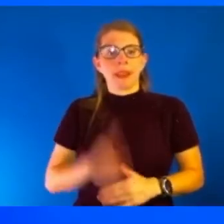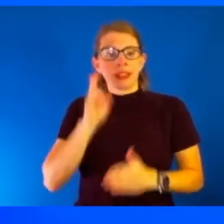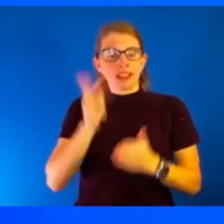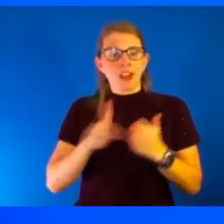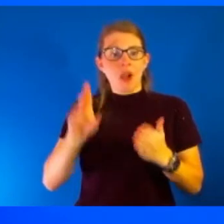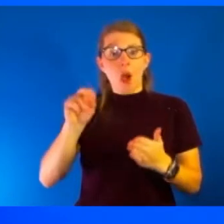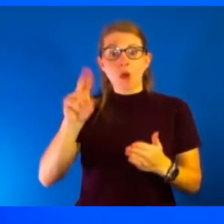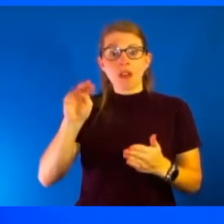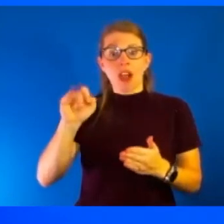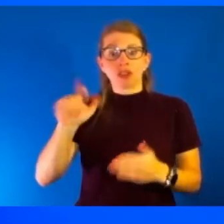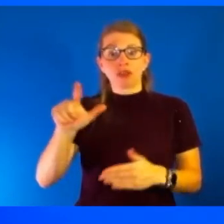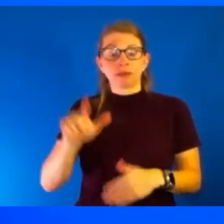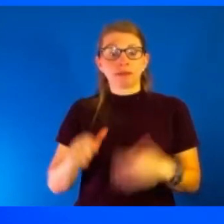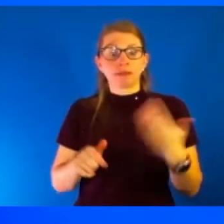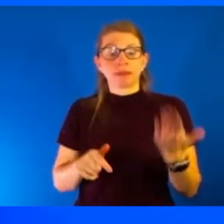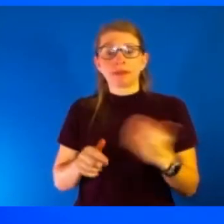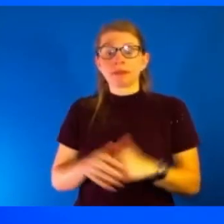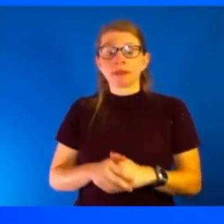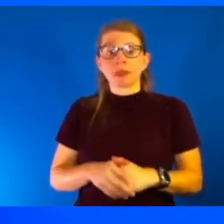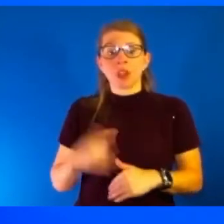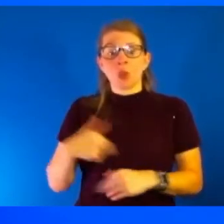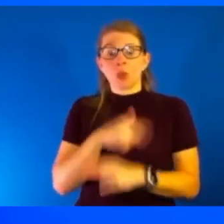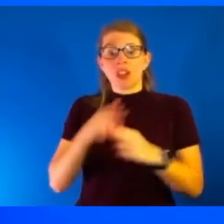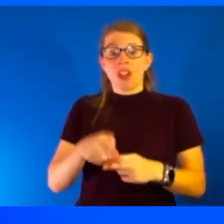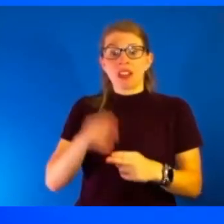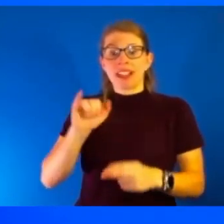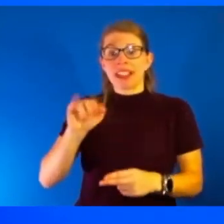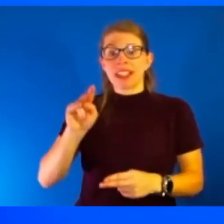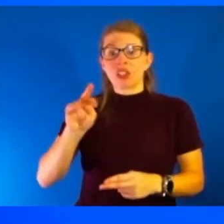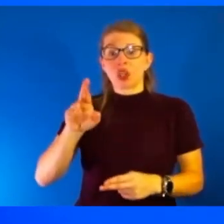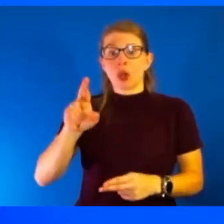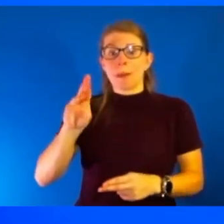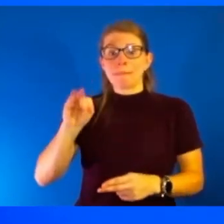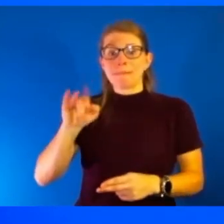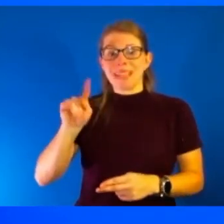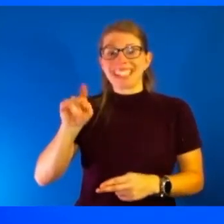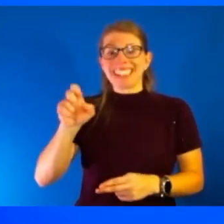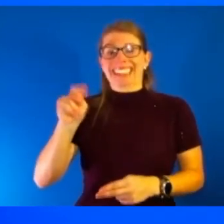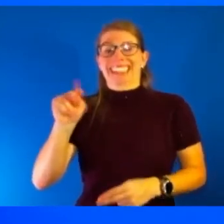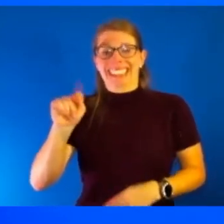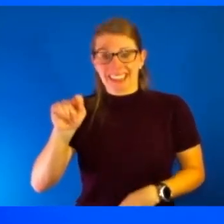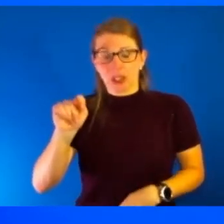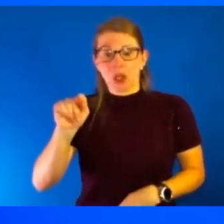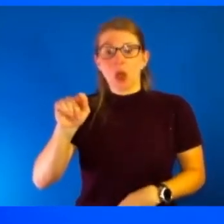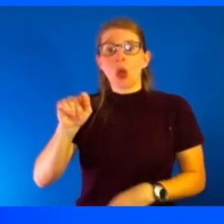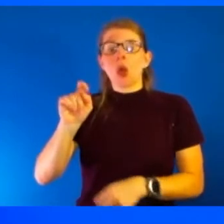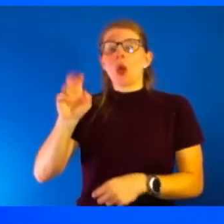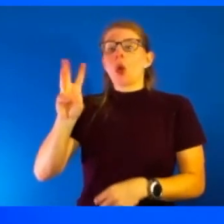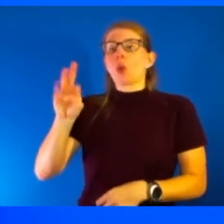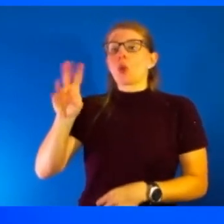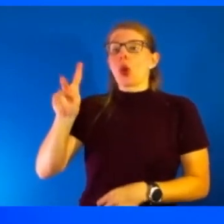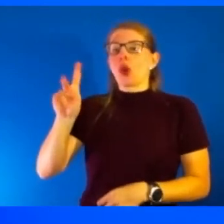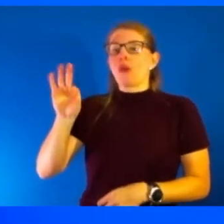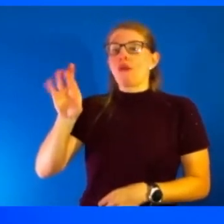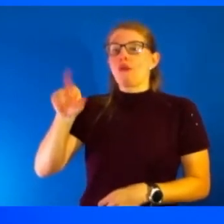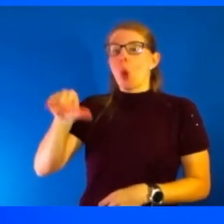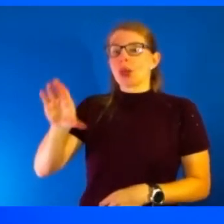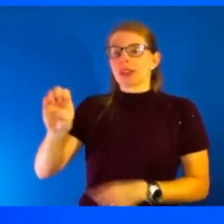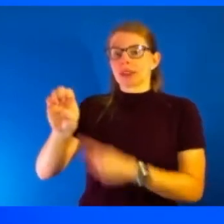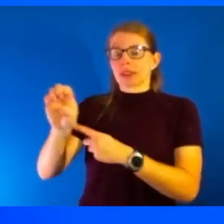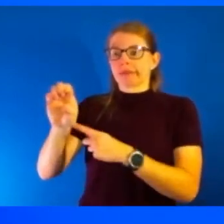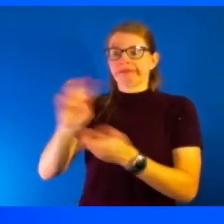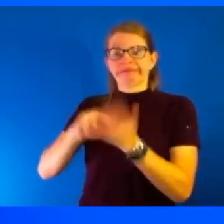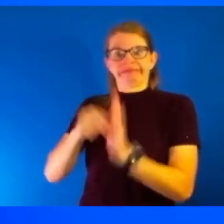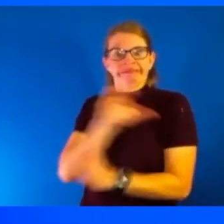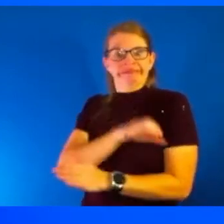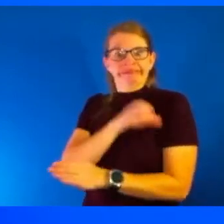We have what we call an intermittent, an intermittent, intermittent workforce. And they are clinicians that live in